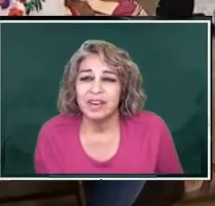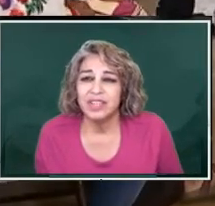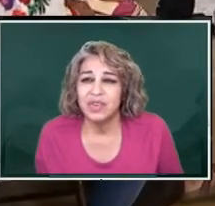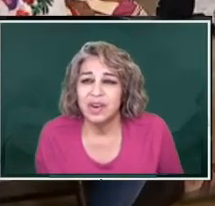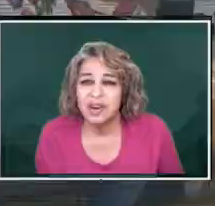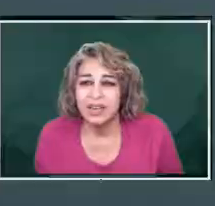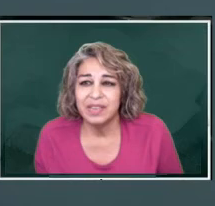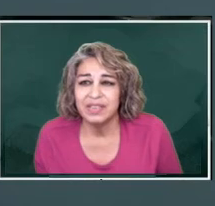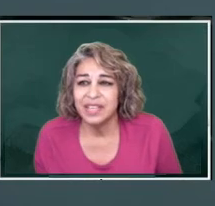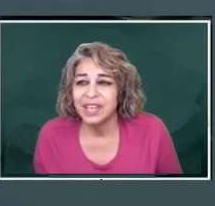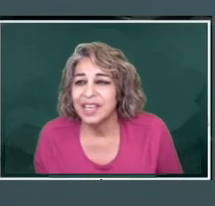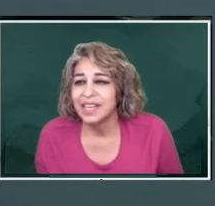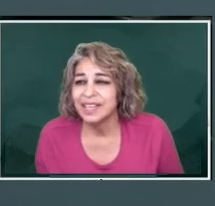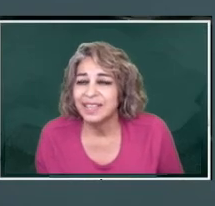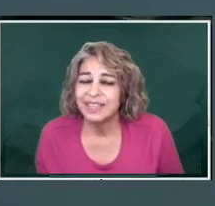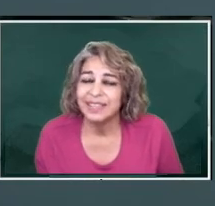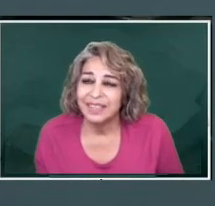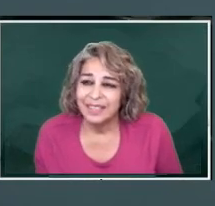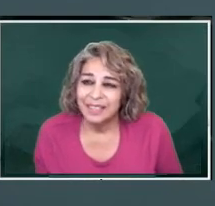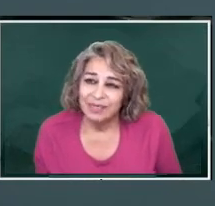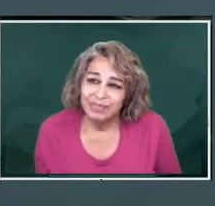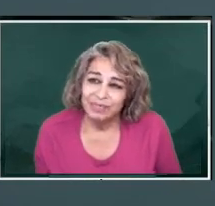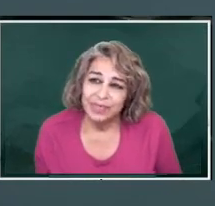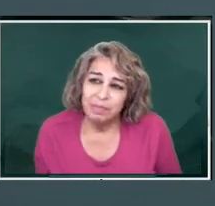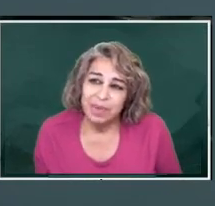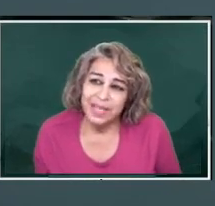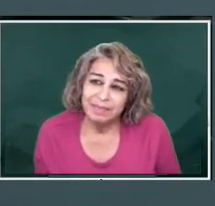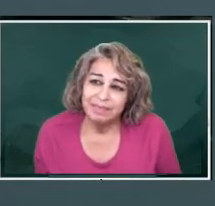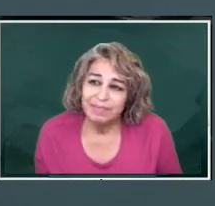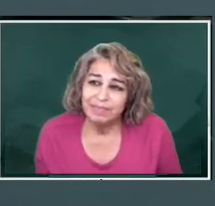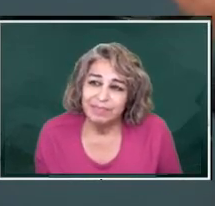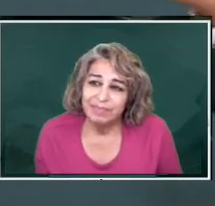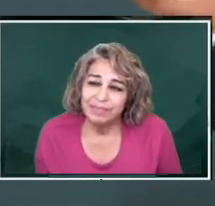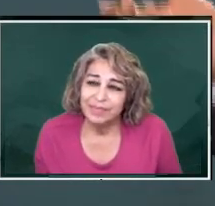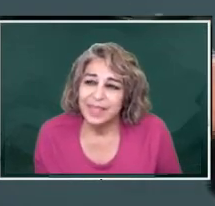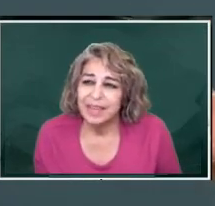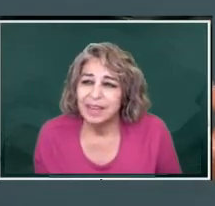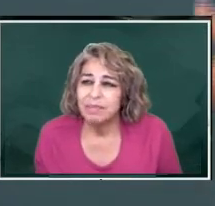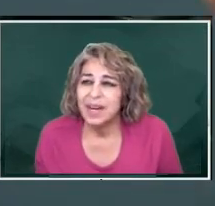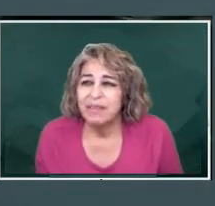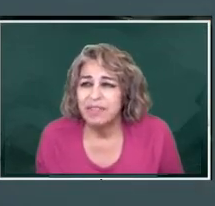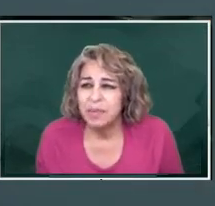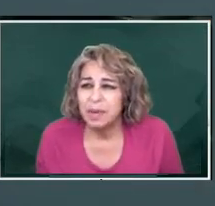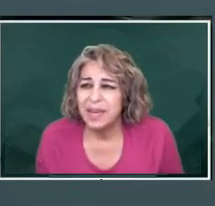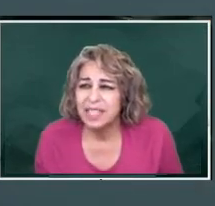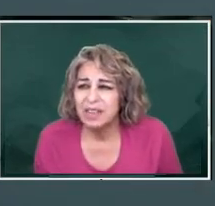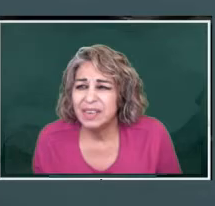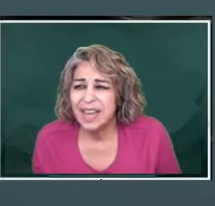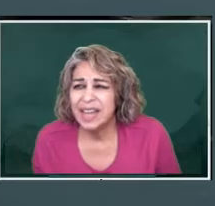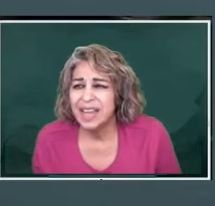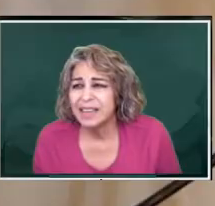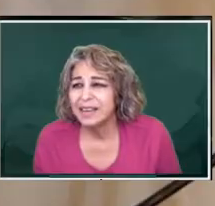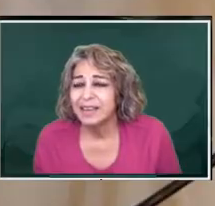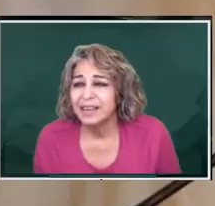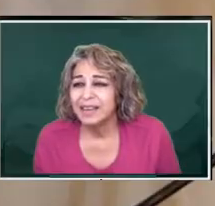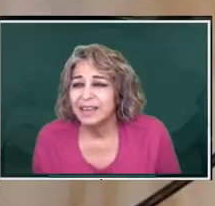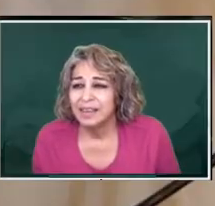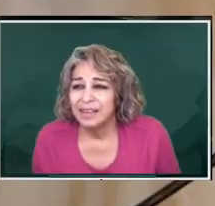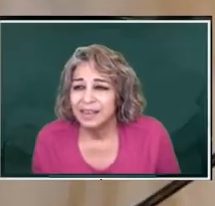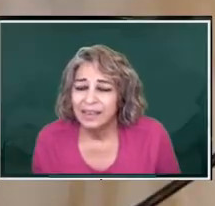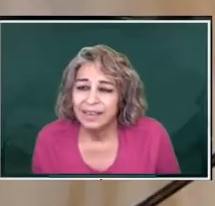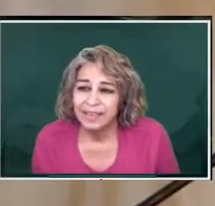they're extraordinary, they're succulent. And, but, but I'm from Tabasco, and I like,